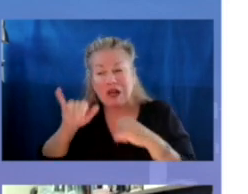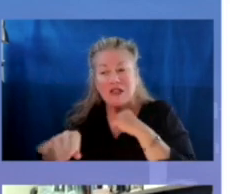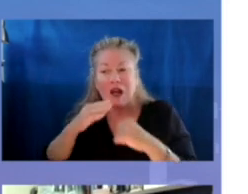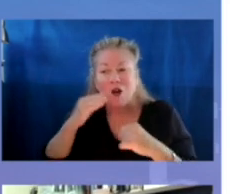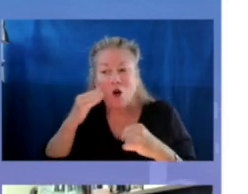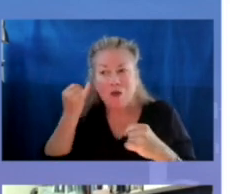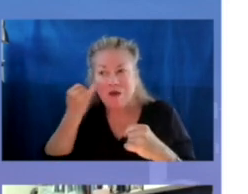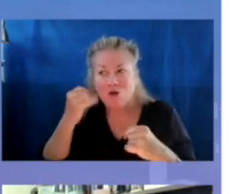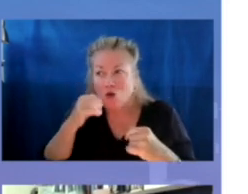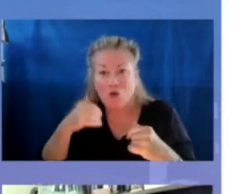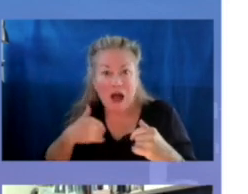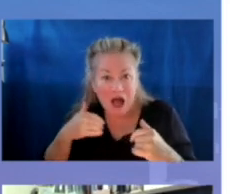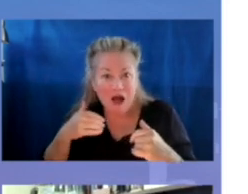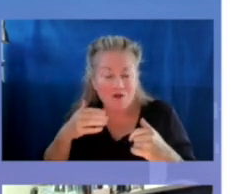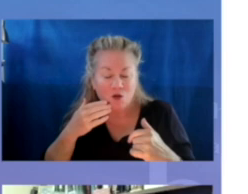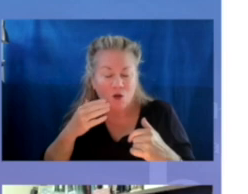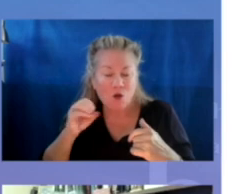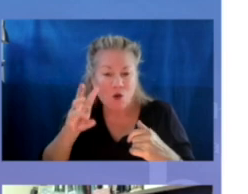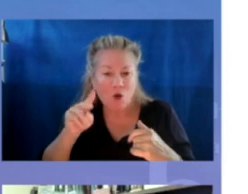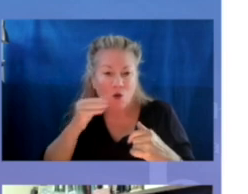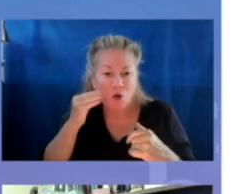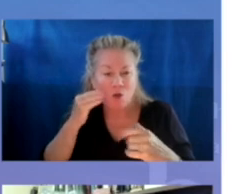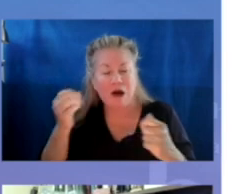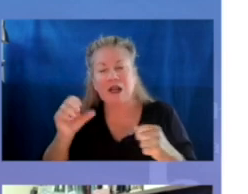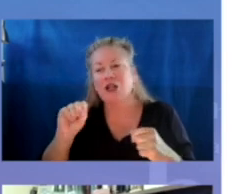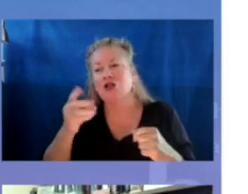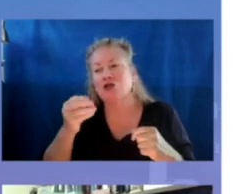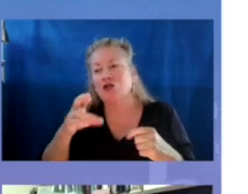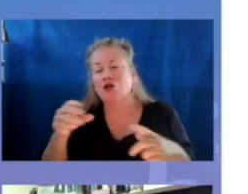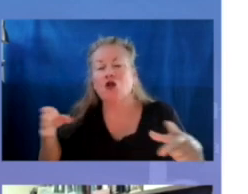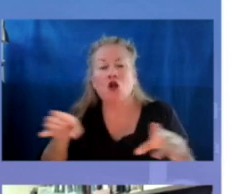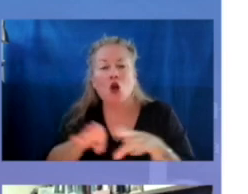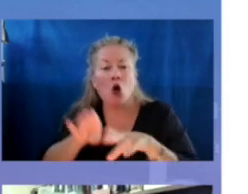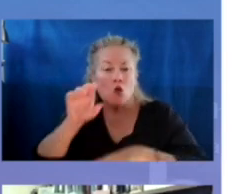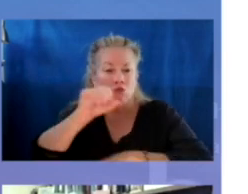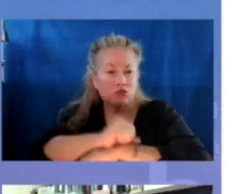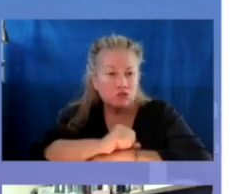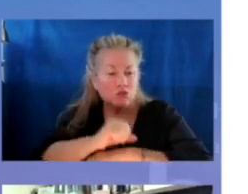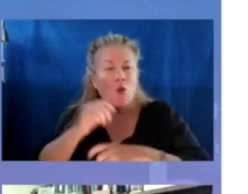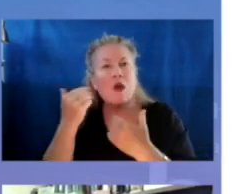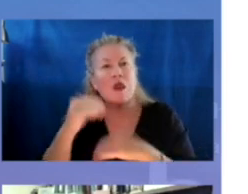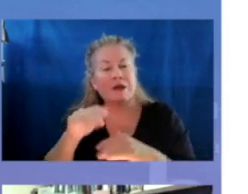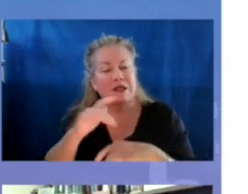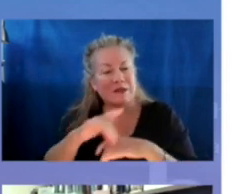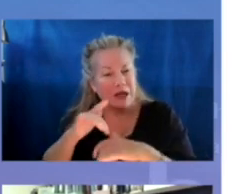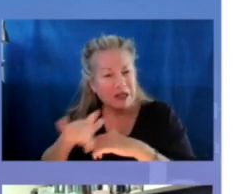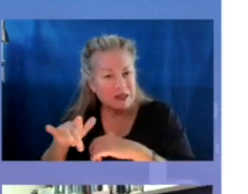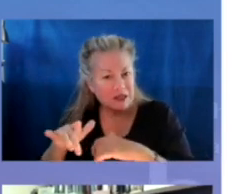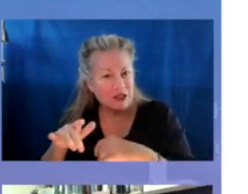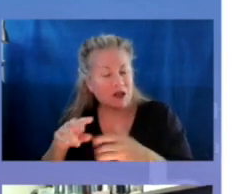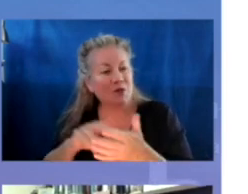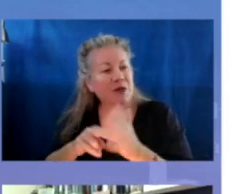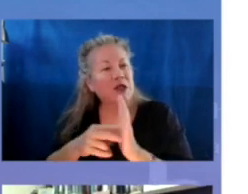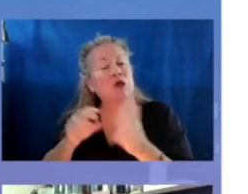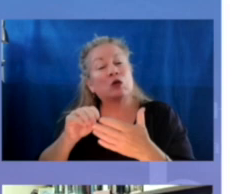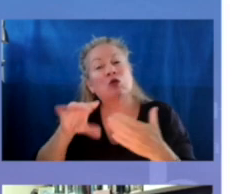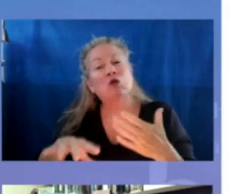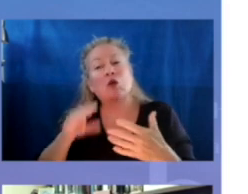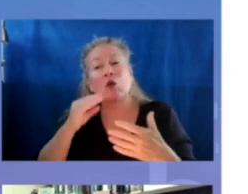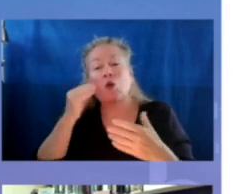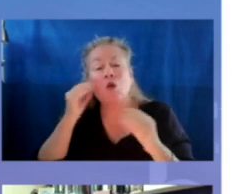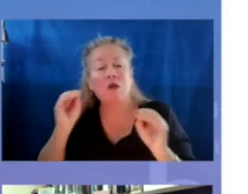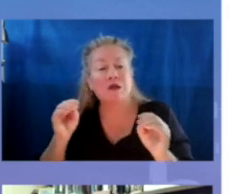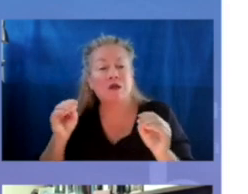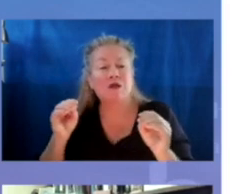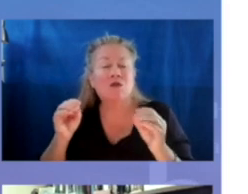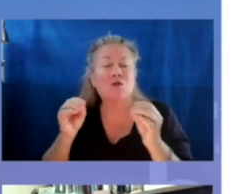if you don't have a home of your own. We also know that many shelters closed down or limited their space during the pandemic, making student homelessness